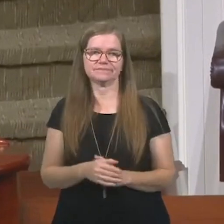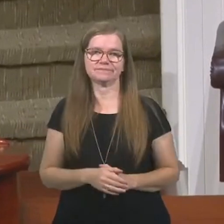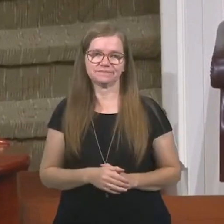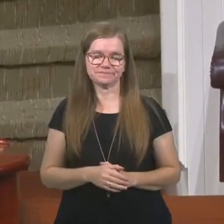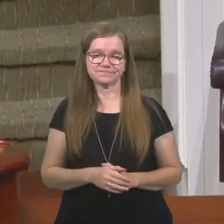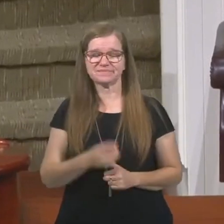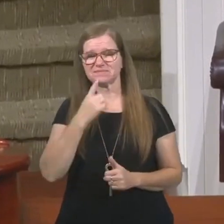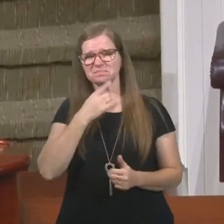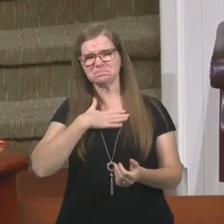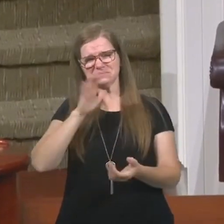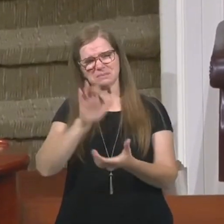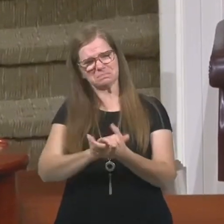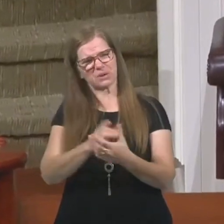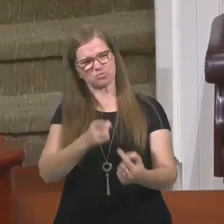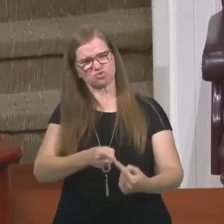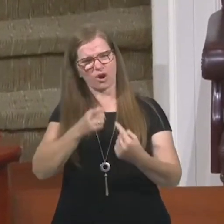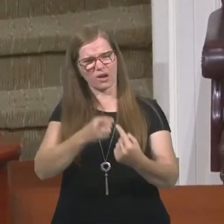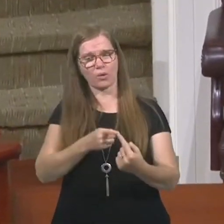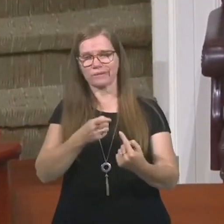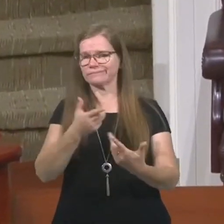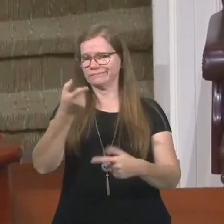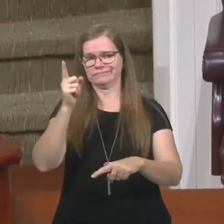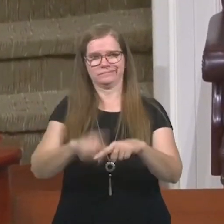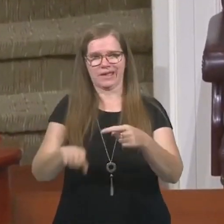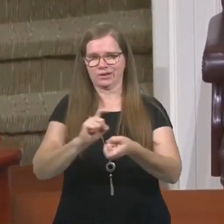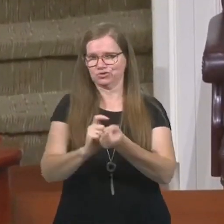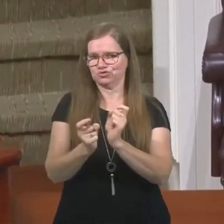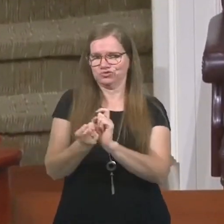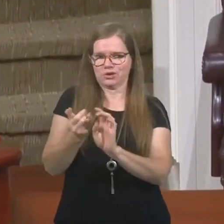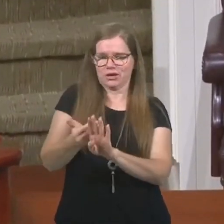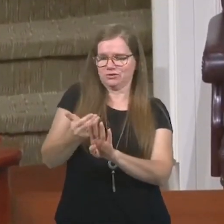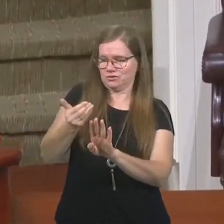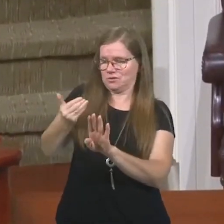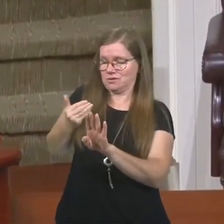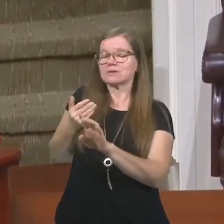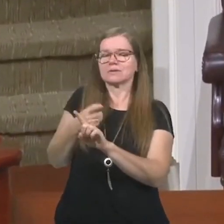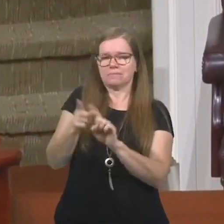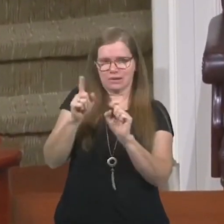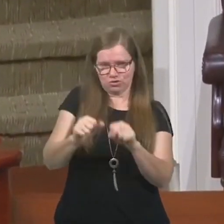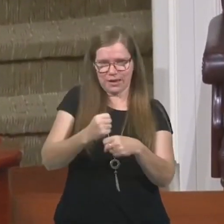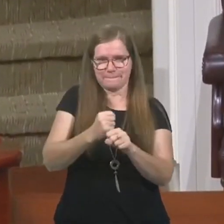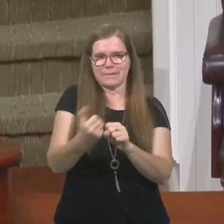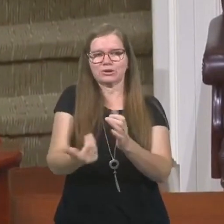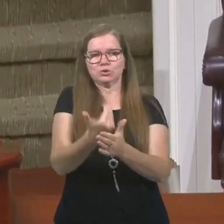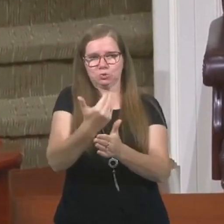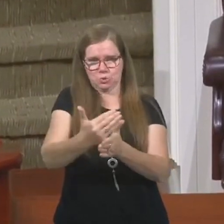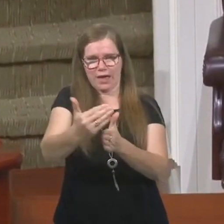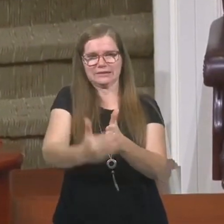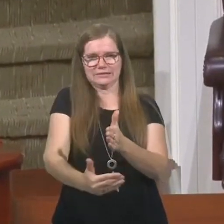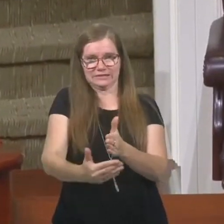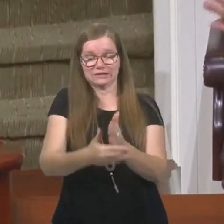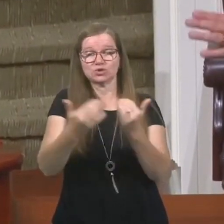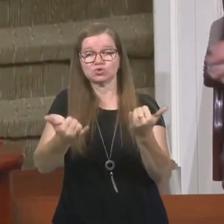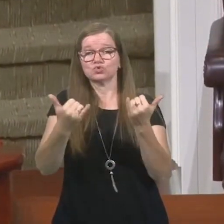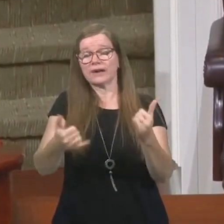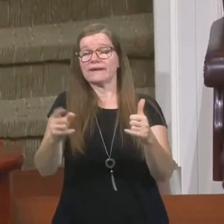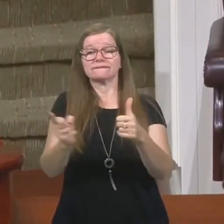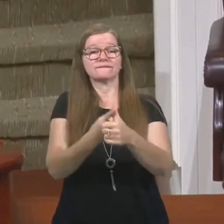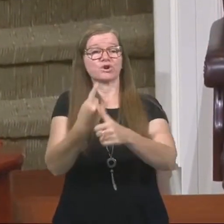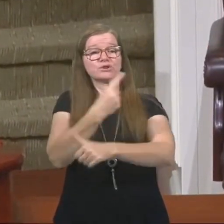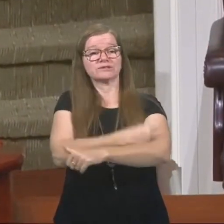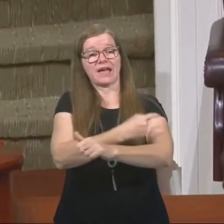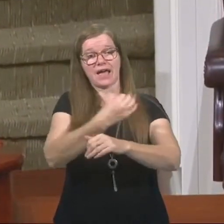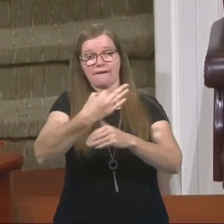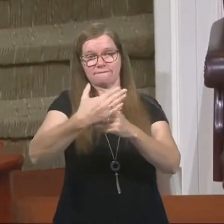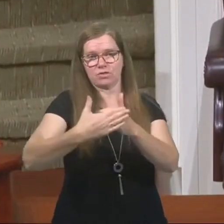You see, my marriage is really struggling. You can't make a new beginning of your marriage, but you can make a new ending. Today is the first day of the rest of your life.